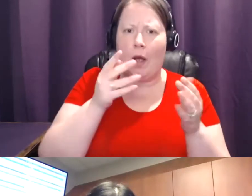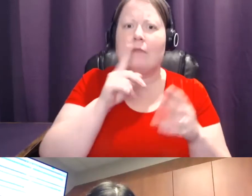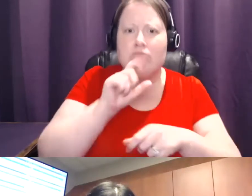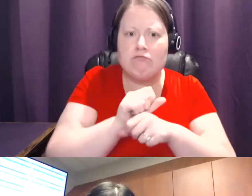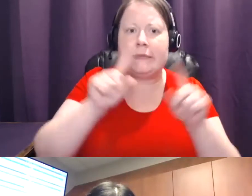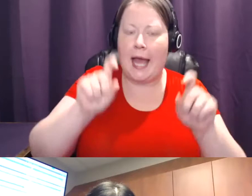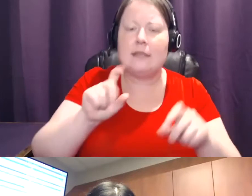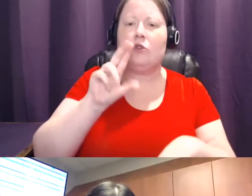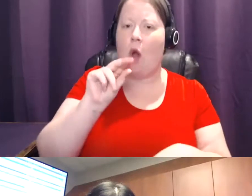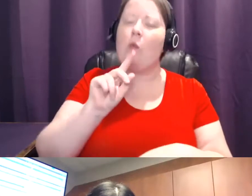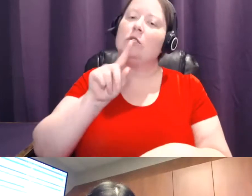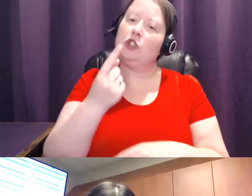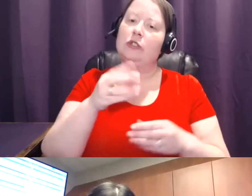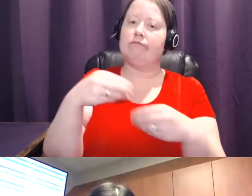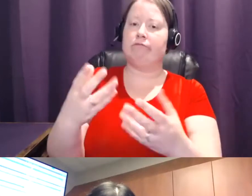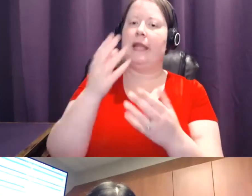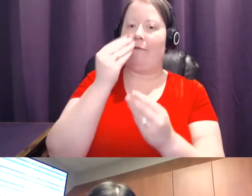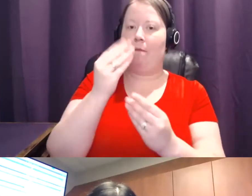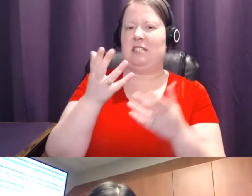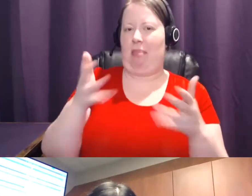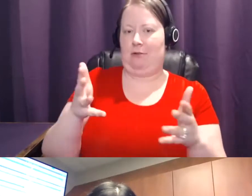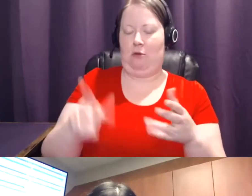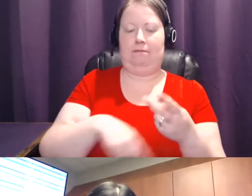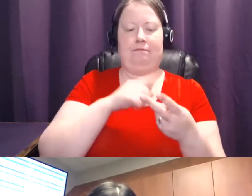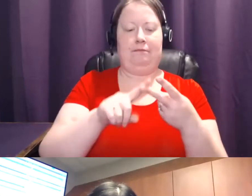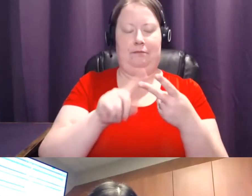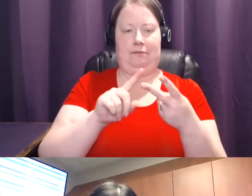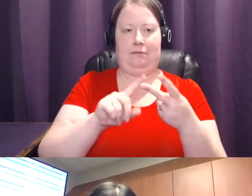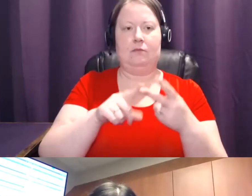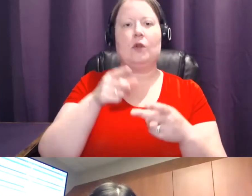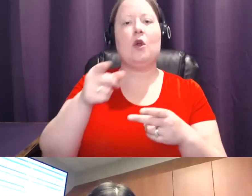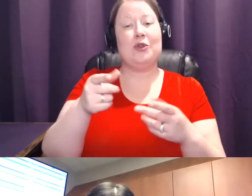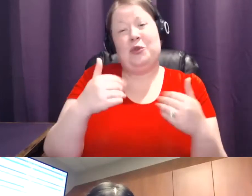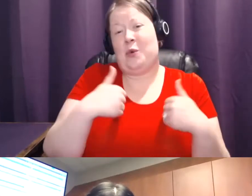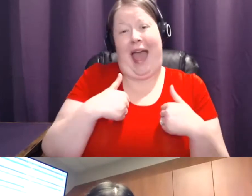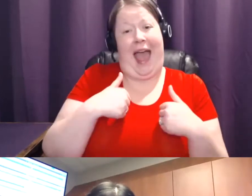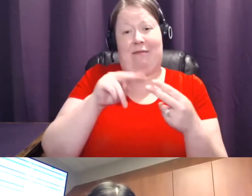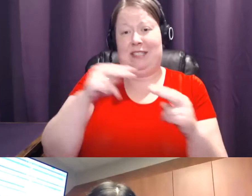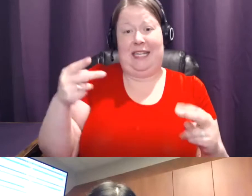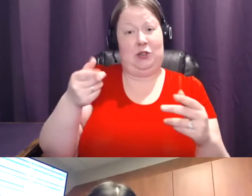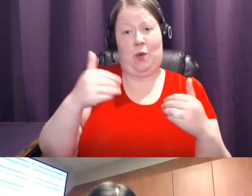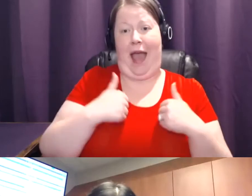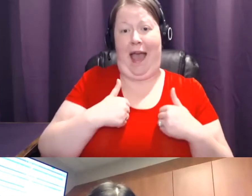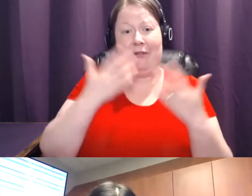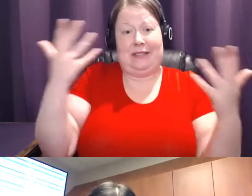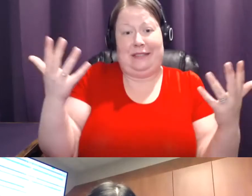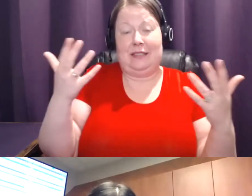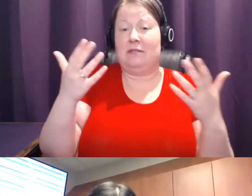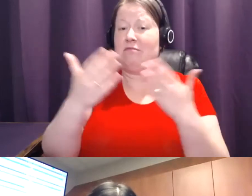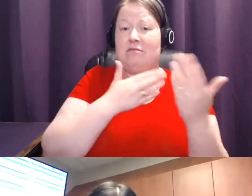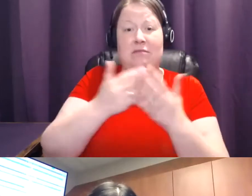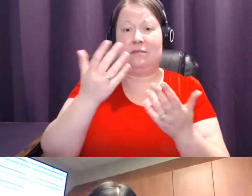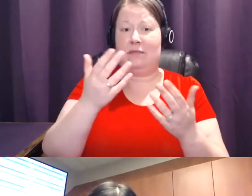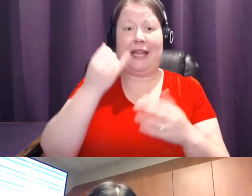that you're going to get the information. And secondly, you have the genes you have, whether you know it or not. And